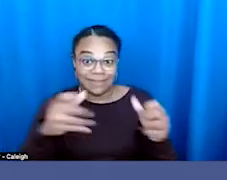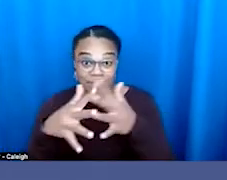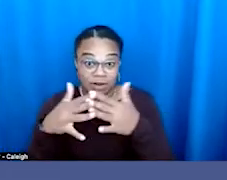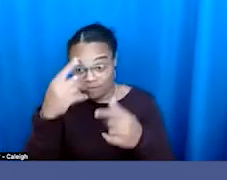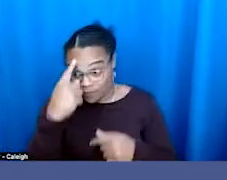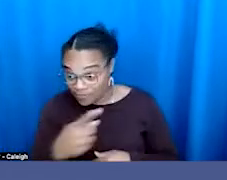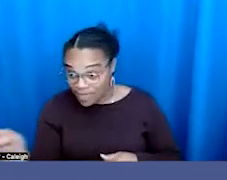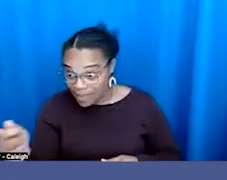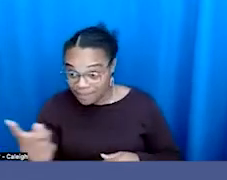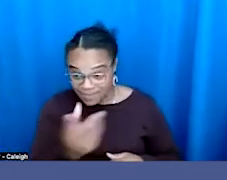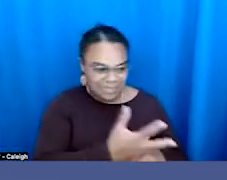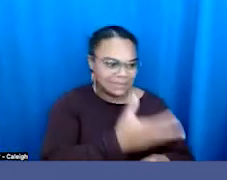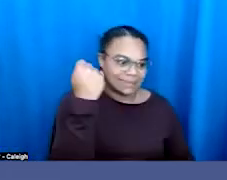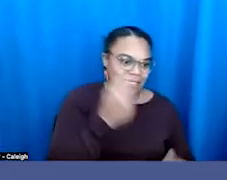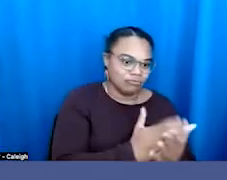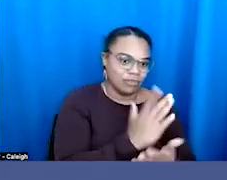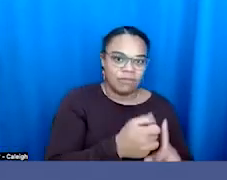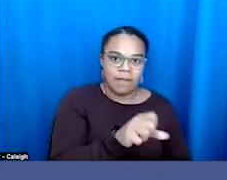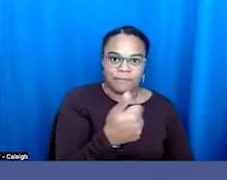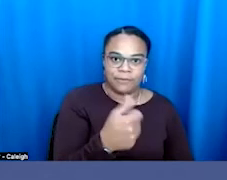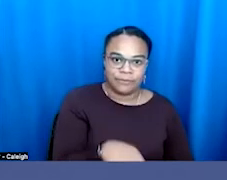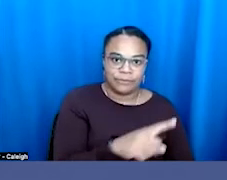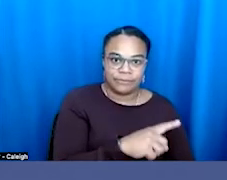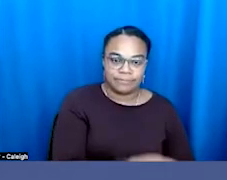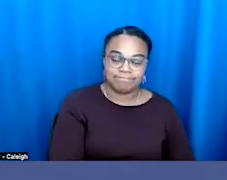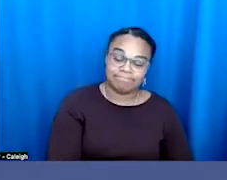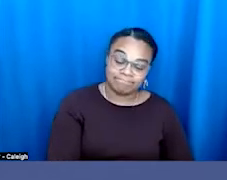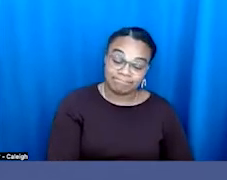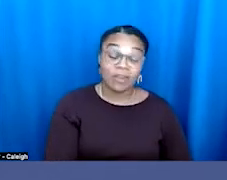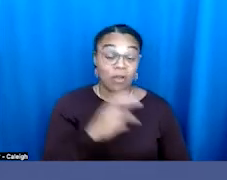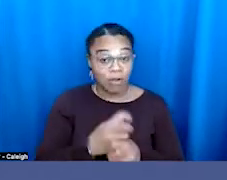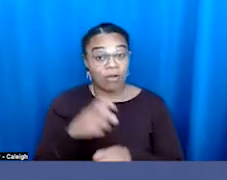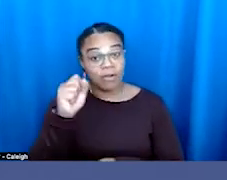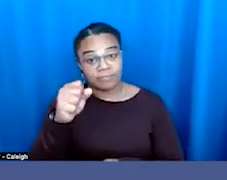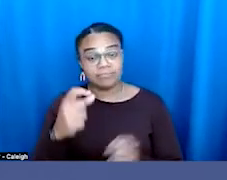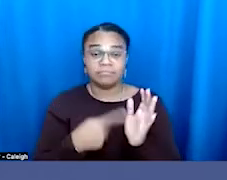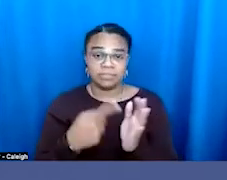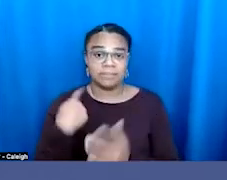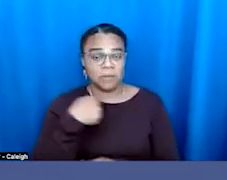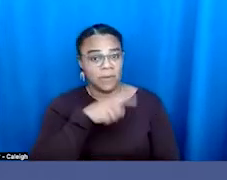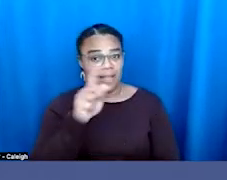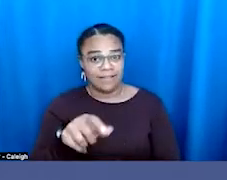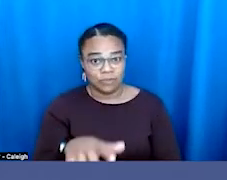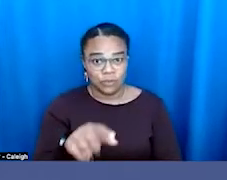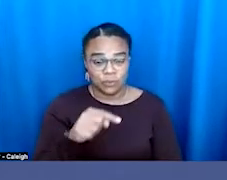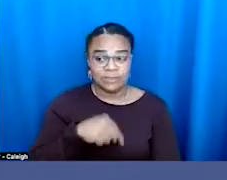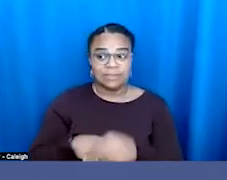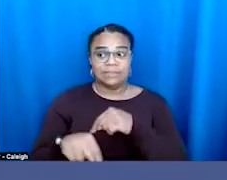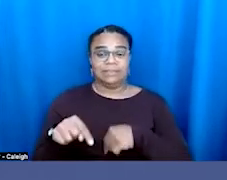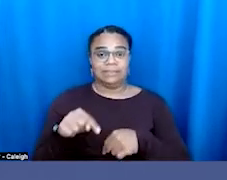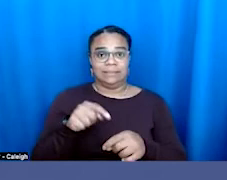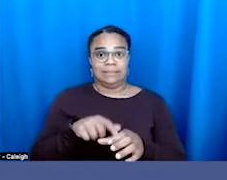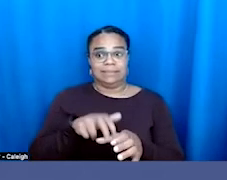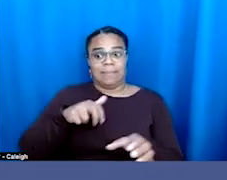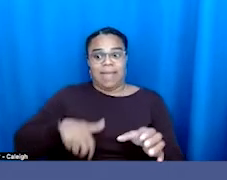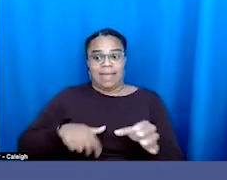that takes rights away from others. And so as hard as it is, and sometimes we must step back and protect our own peace. But as